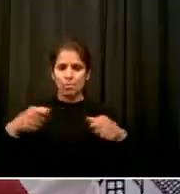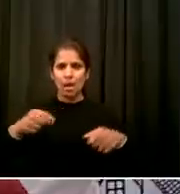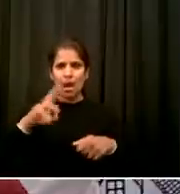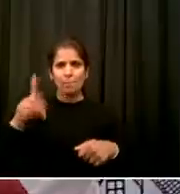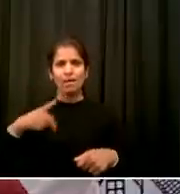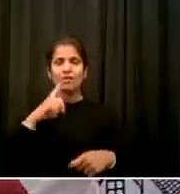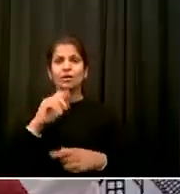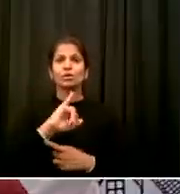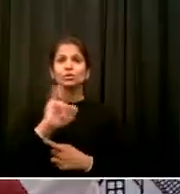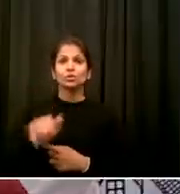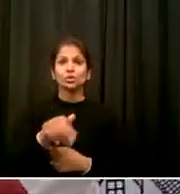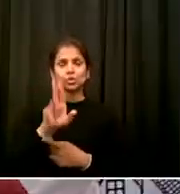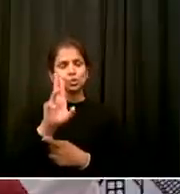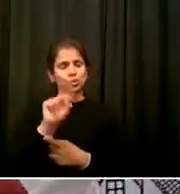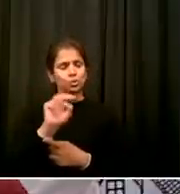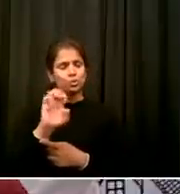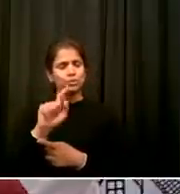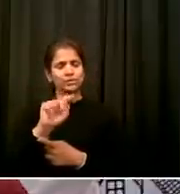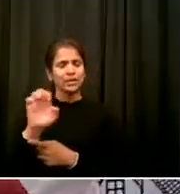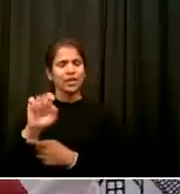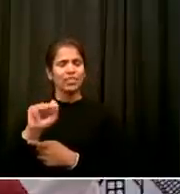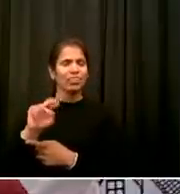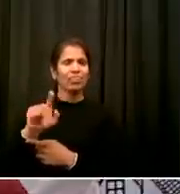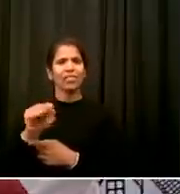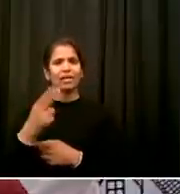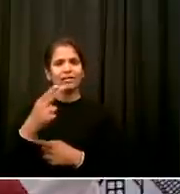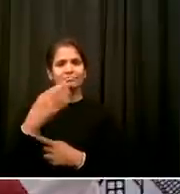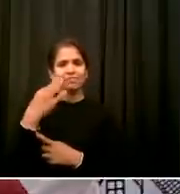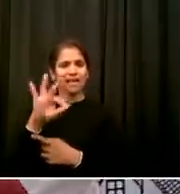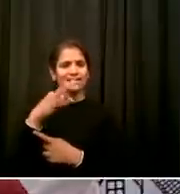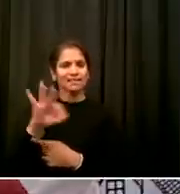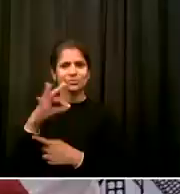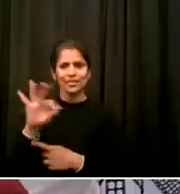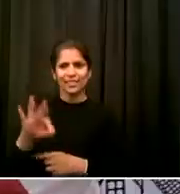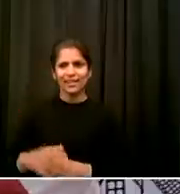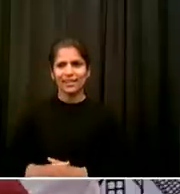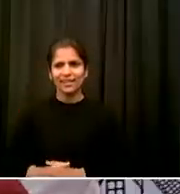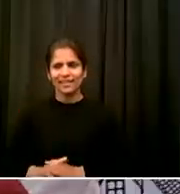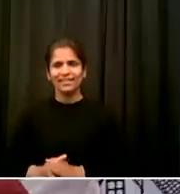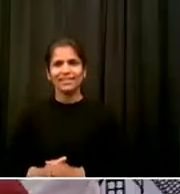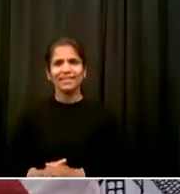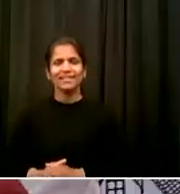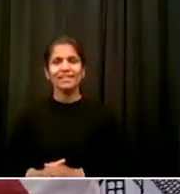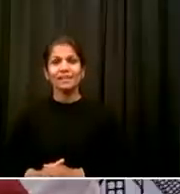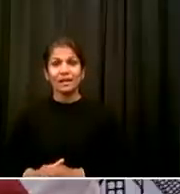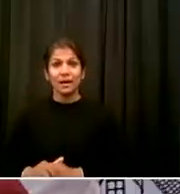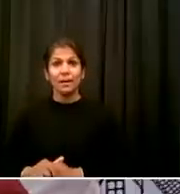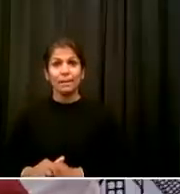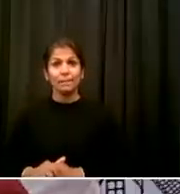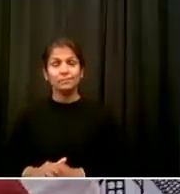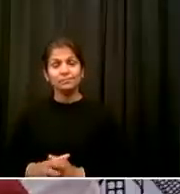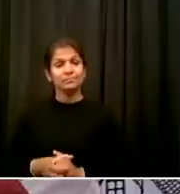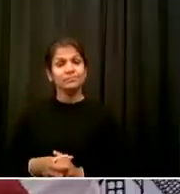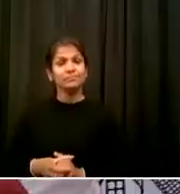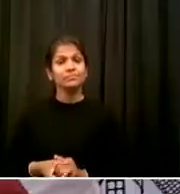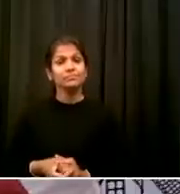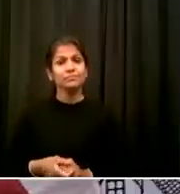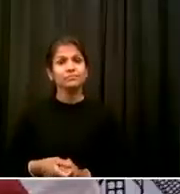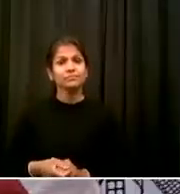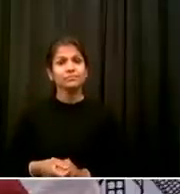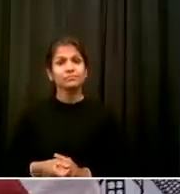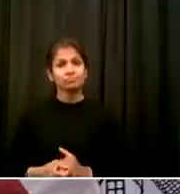You know, again, I come back to this point Here is a holiday known and felt deeply